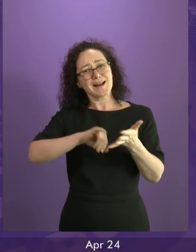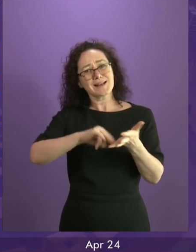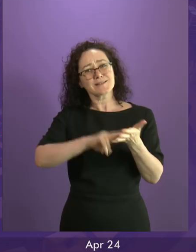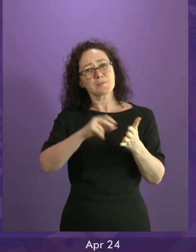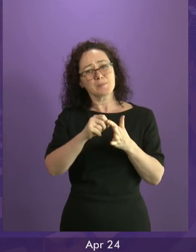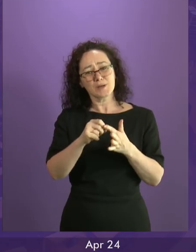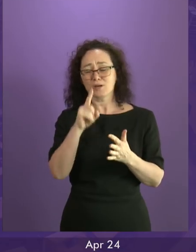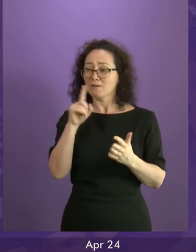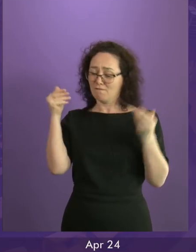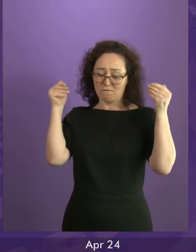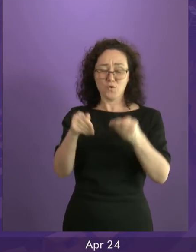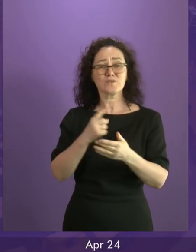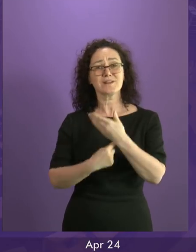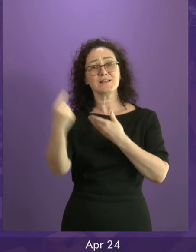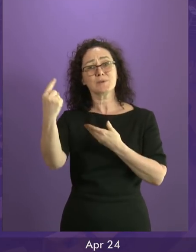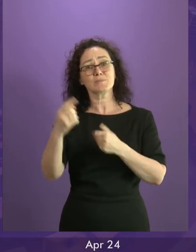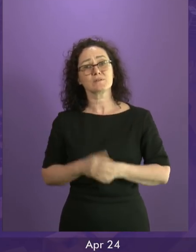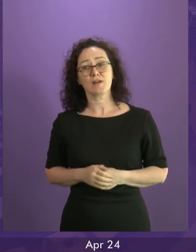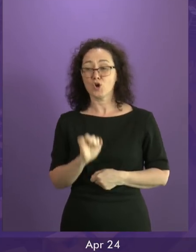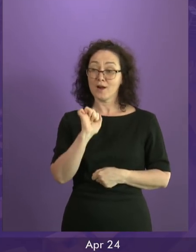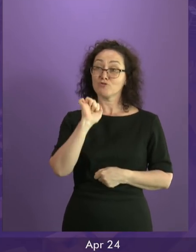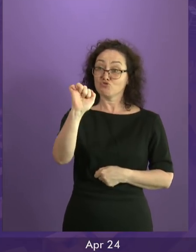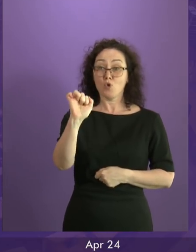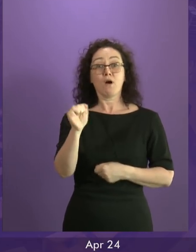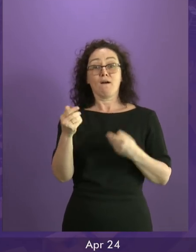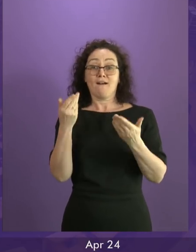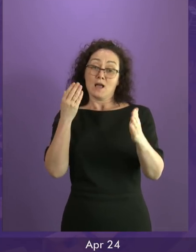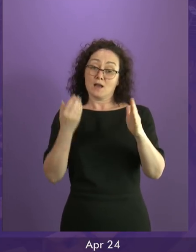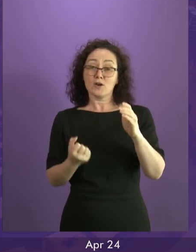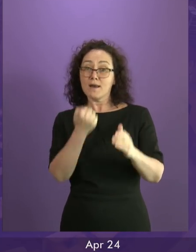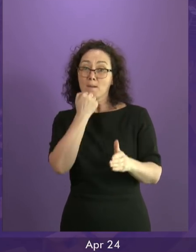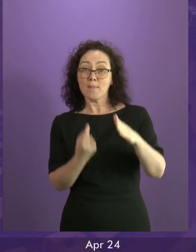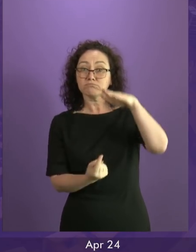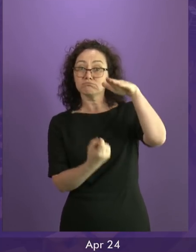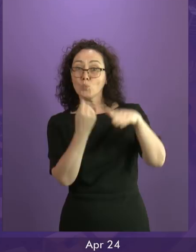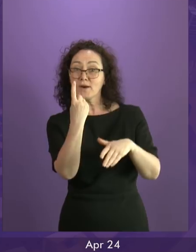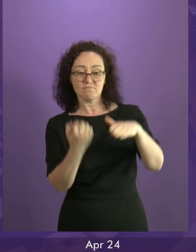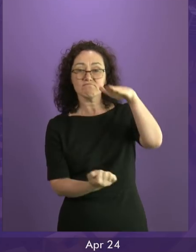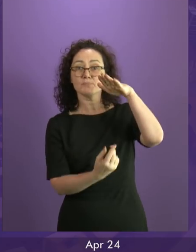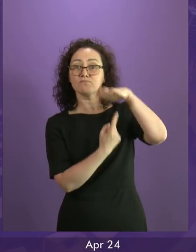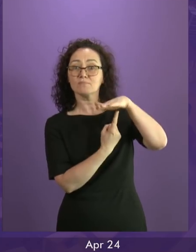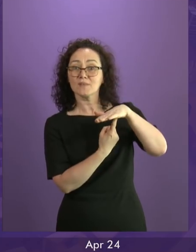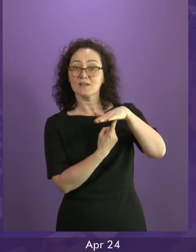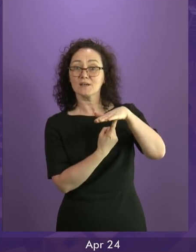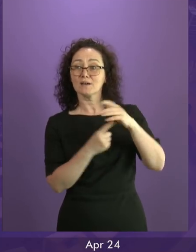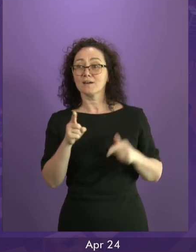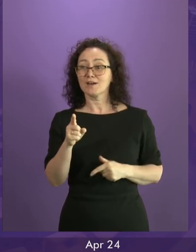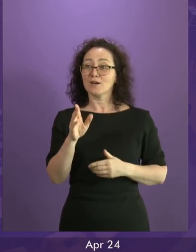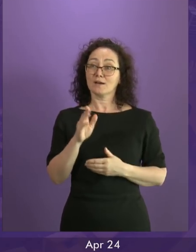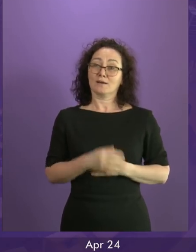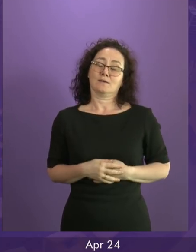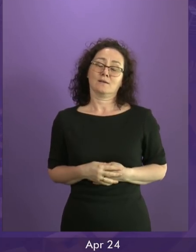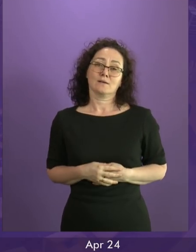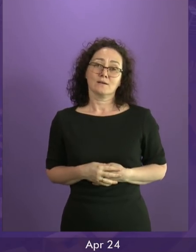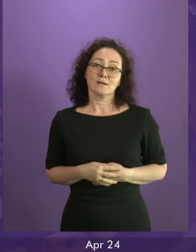means to try and deliver it is its central purpose. For them, it is a prerequisite, the essential step to Scotland being all it can